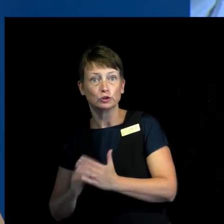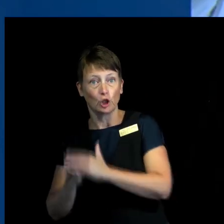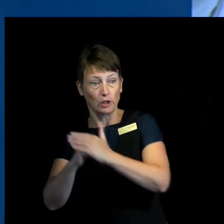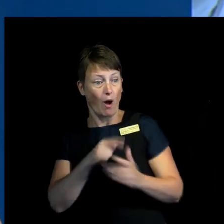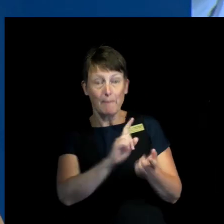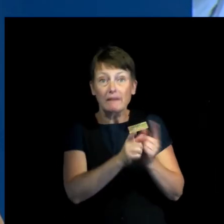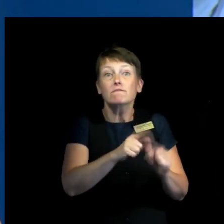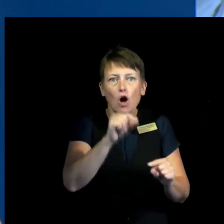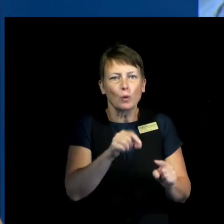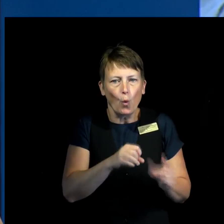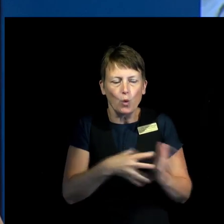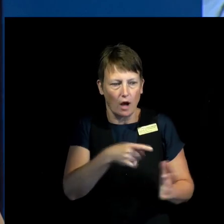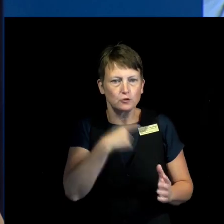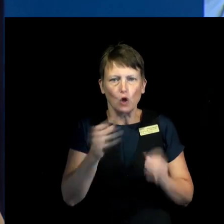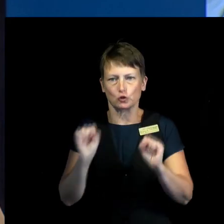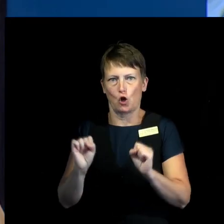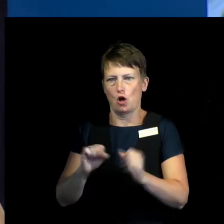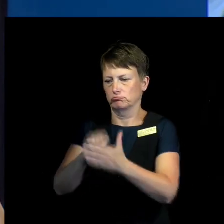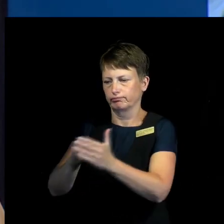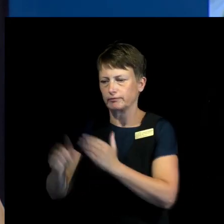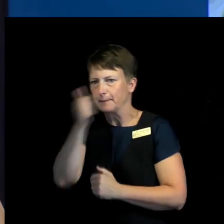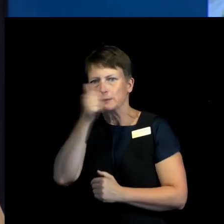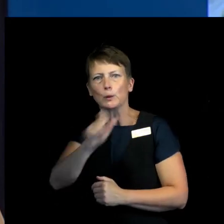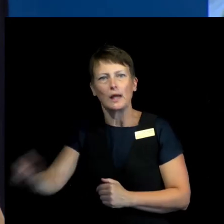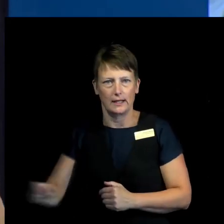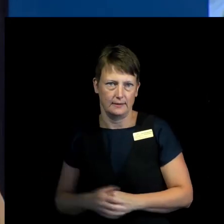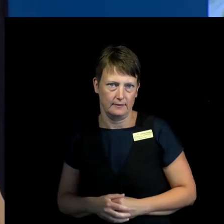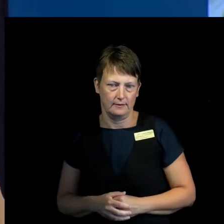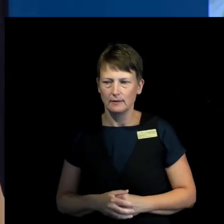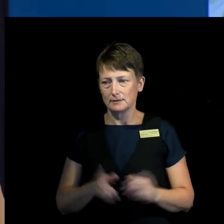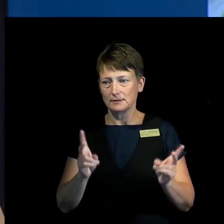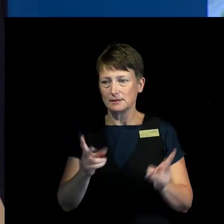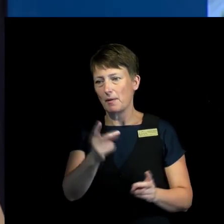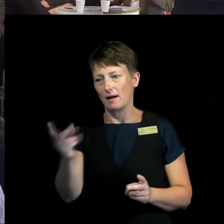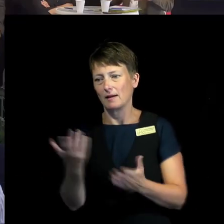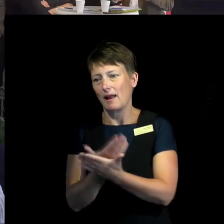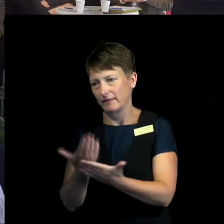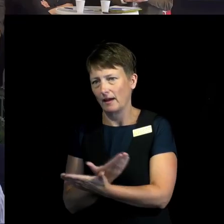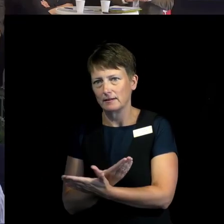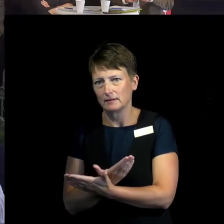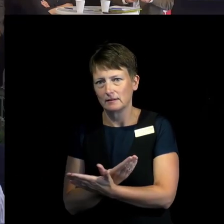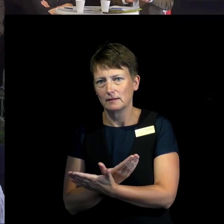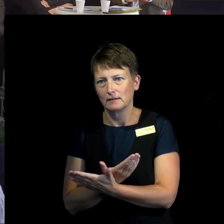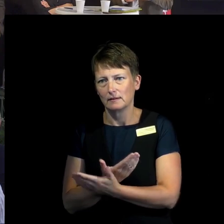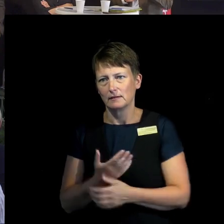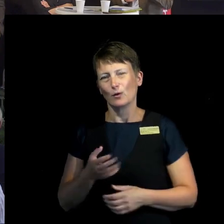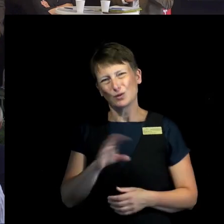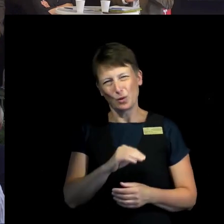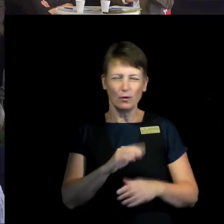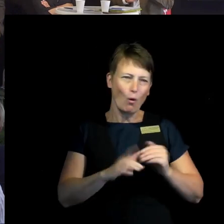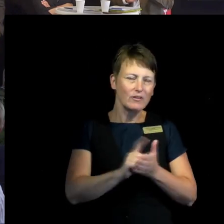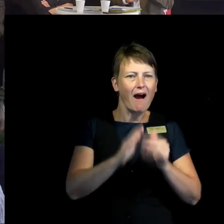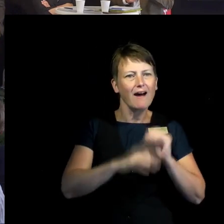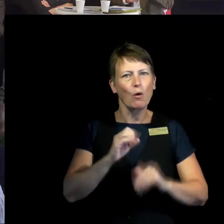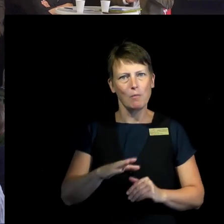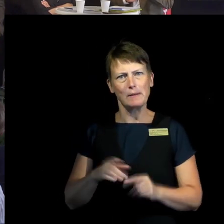And we see that happening of course in many countries in the world. And it comes often with the scapegoating of minorities, that is the ones that most in